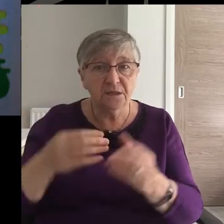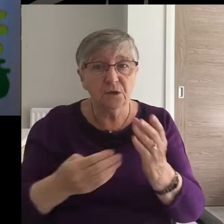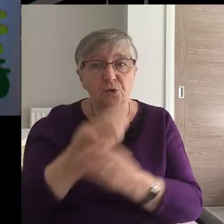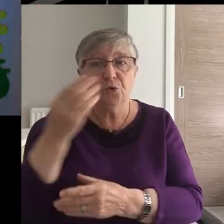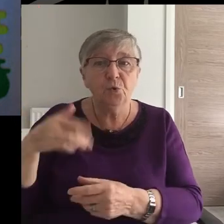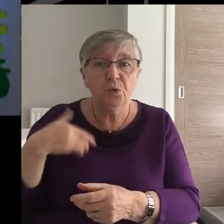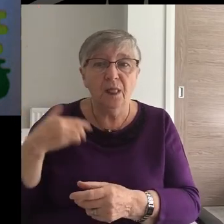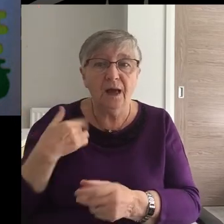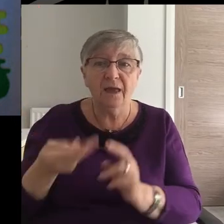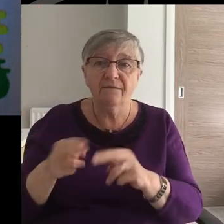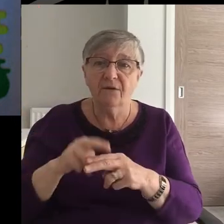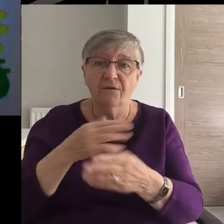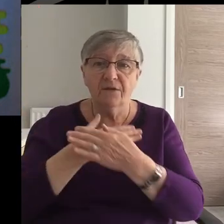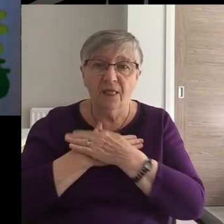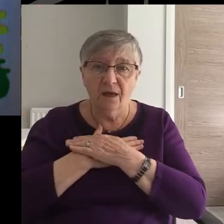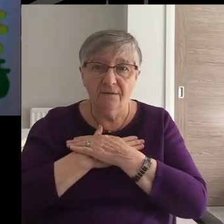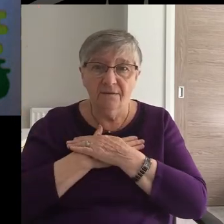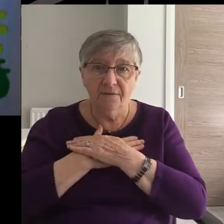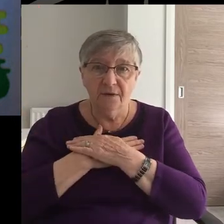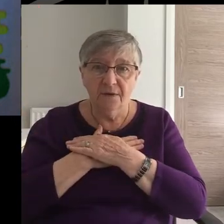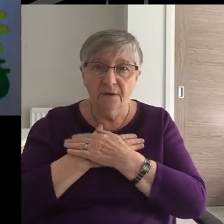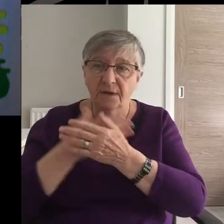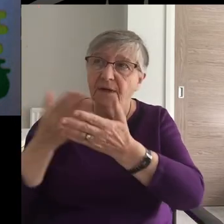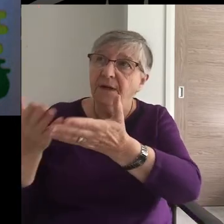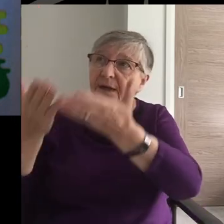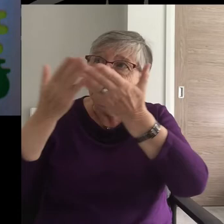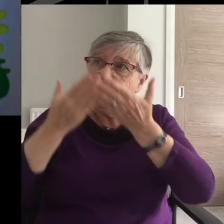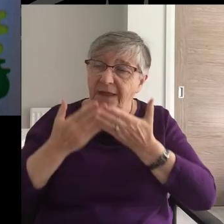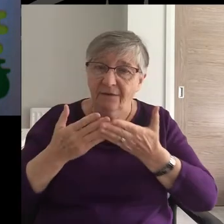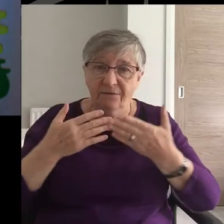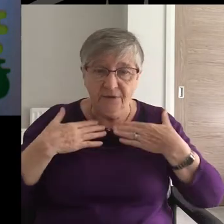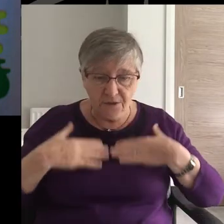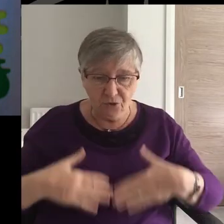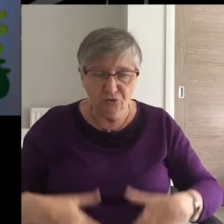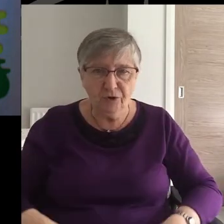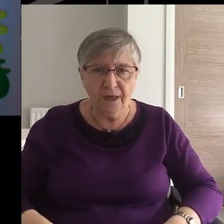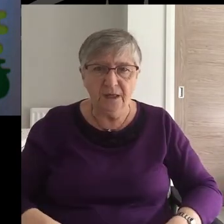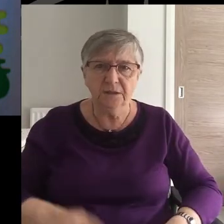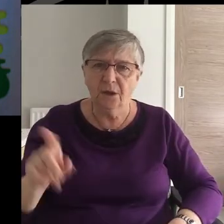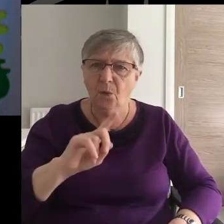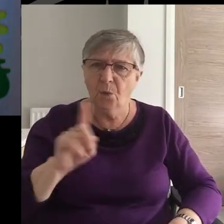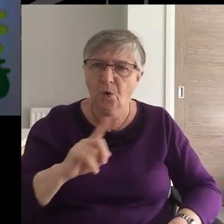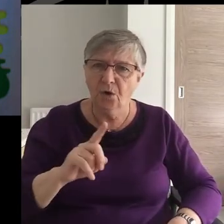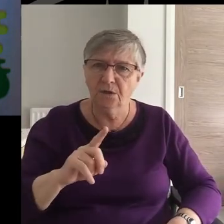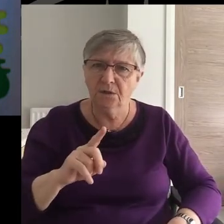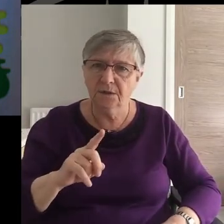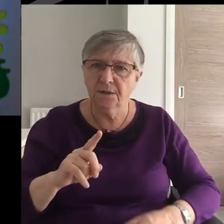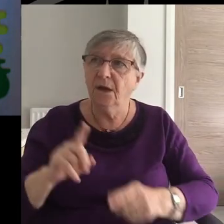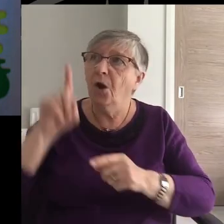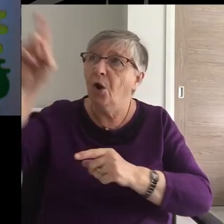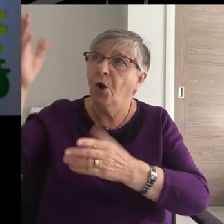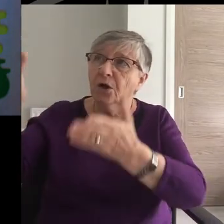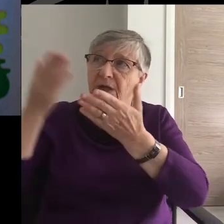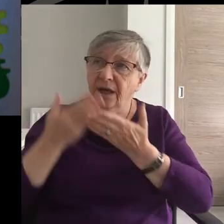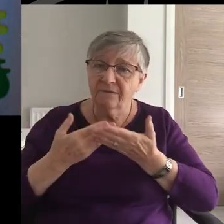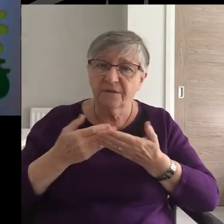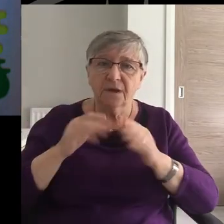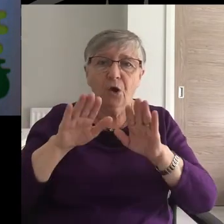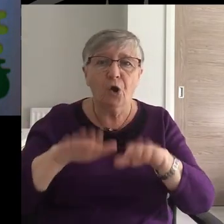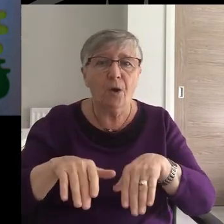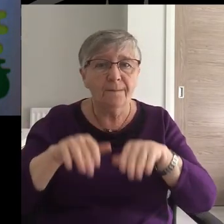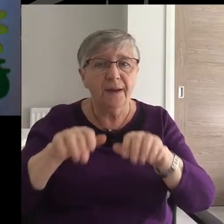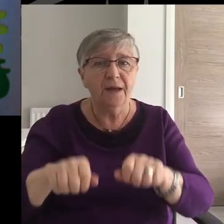new life of love, dress in the wardrobe God picked out for you. Compassion,